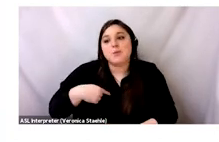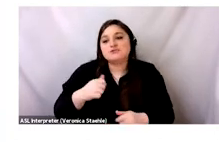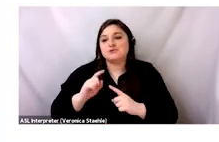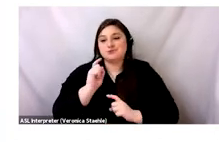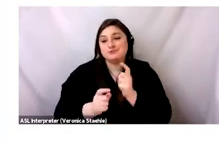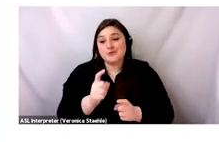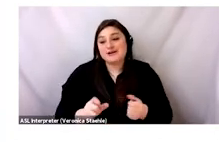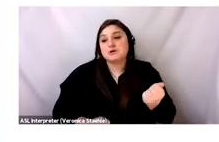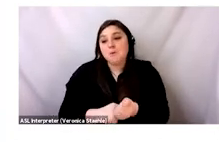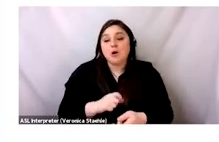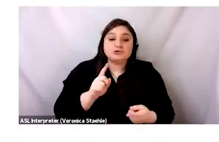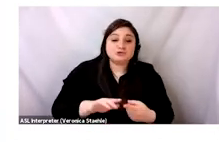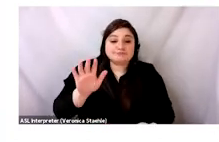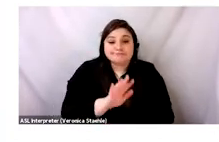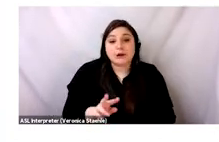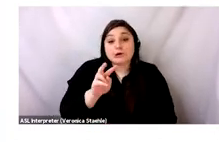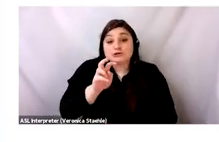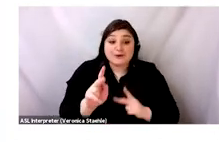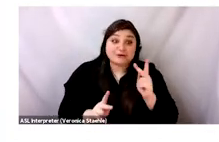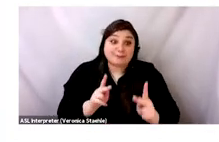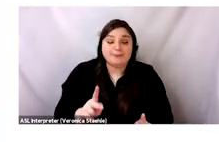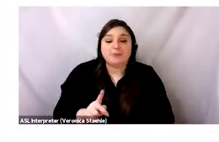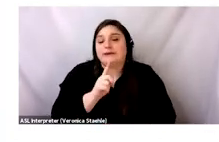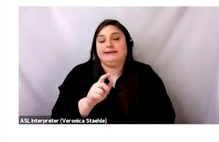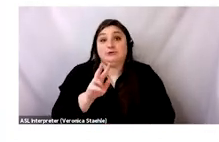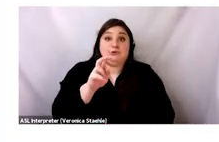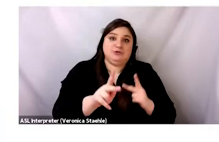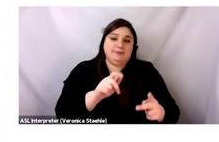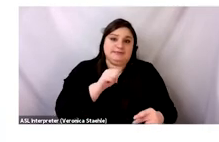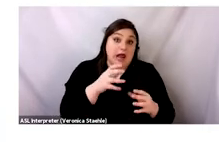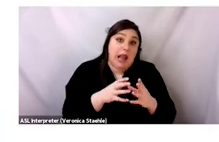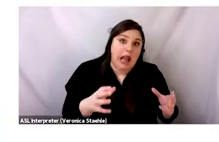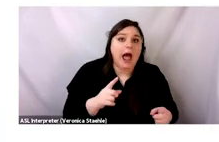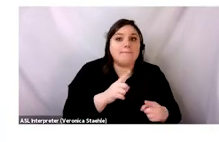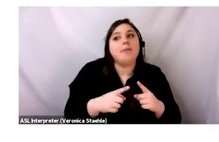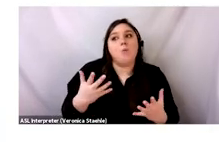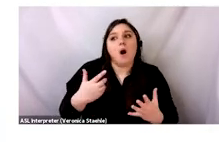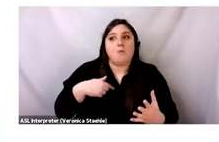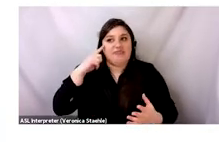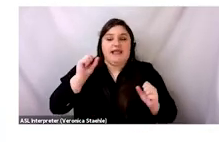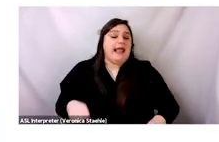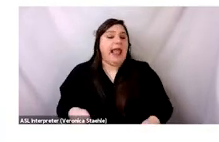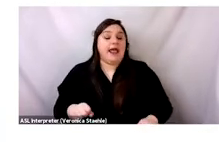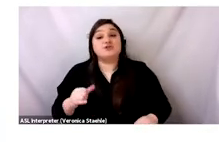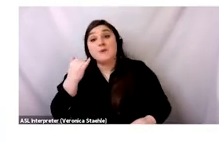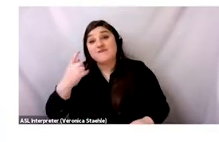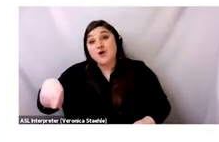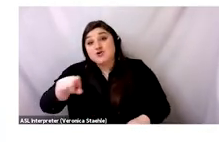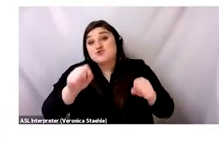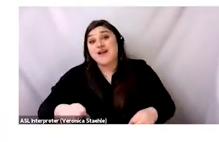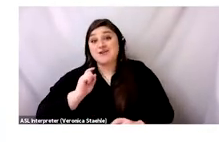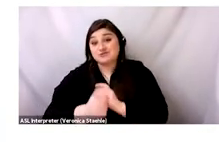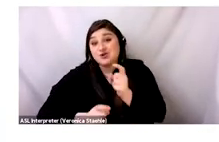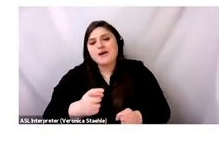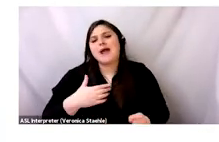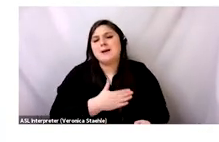,000, which will end up being $200 to 200 people. That's really modest, but we think that it's a goal